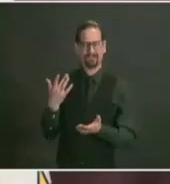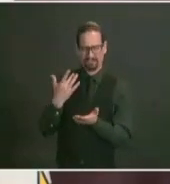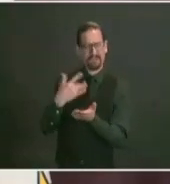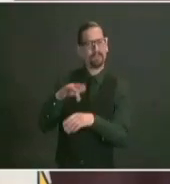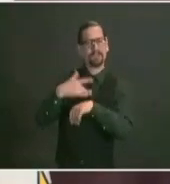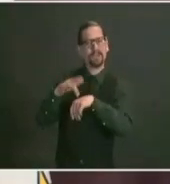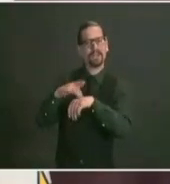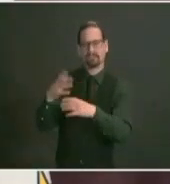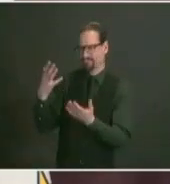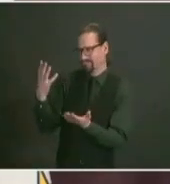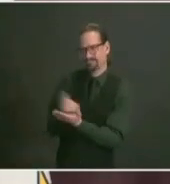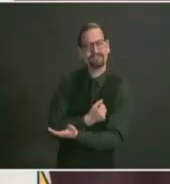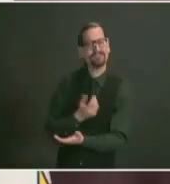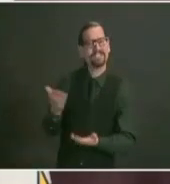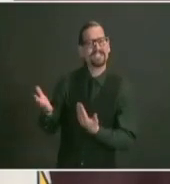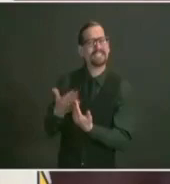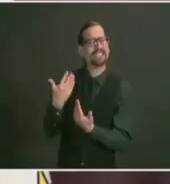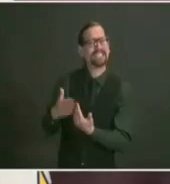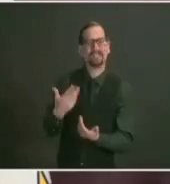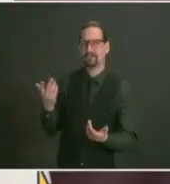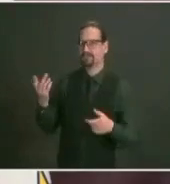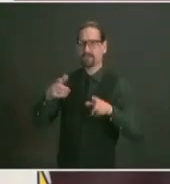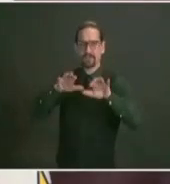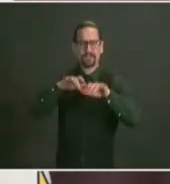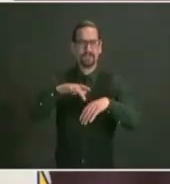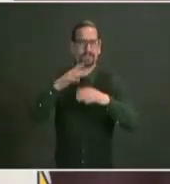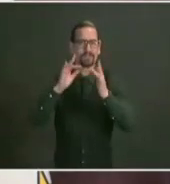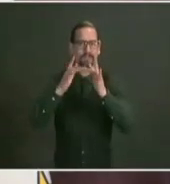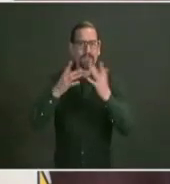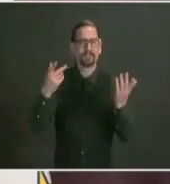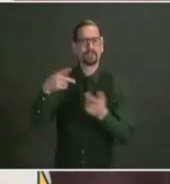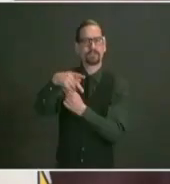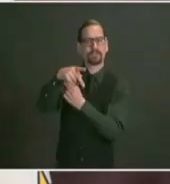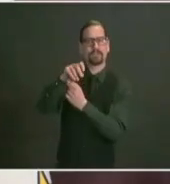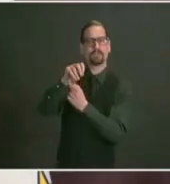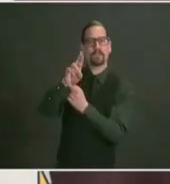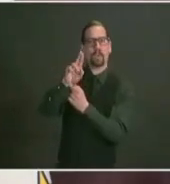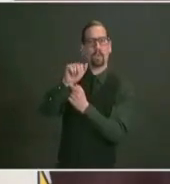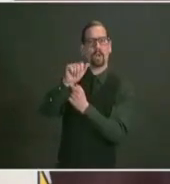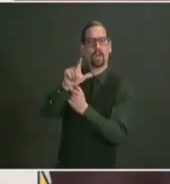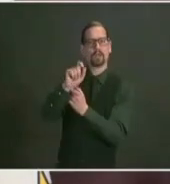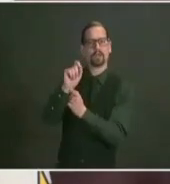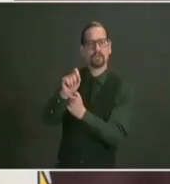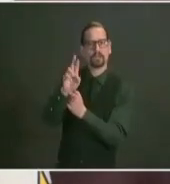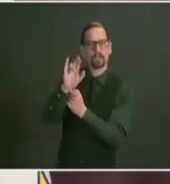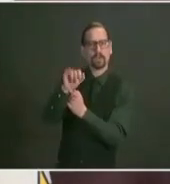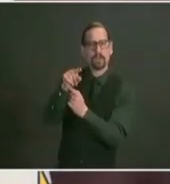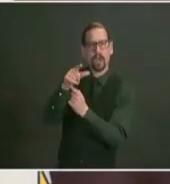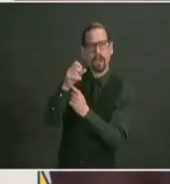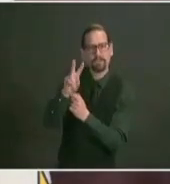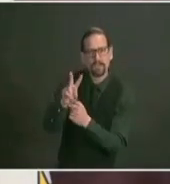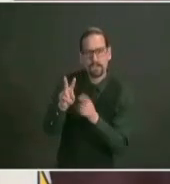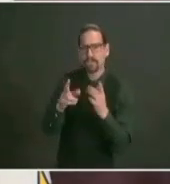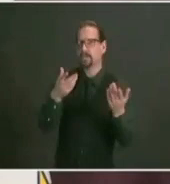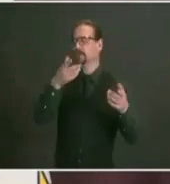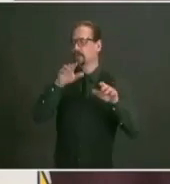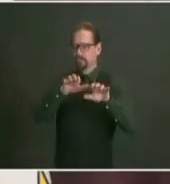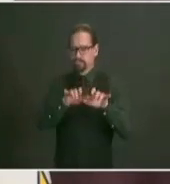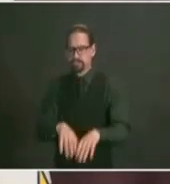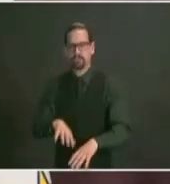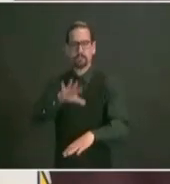.ri.gov to make an appointment for a same day test on the treatment front